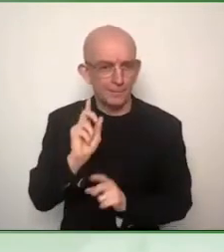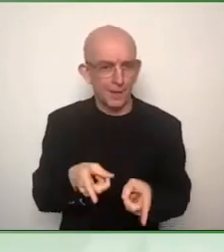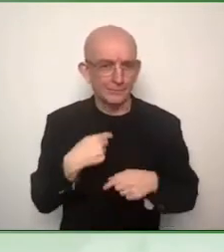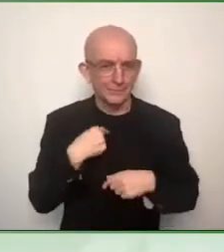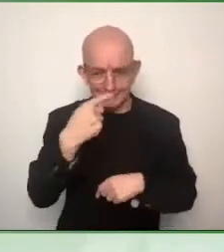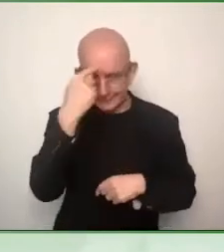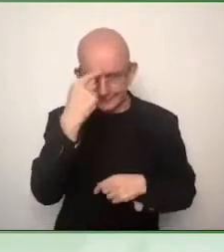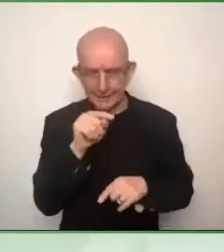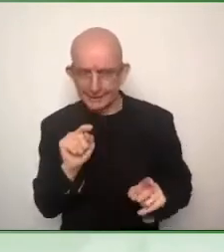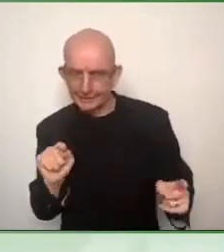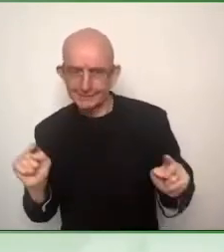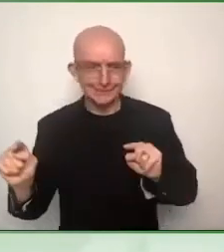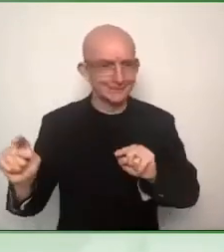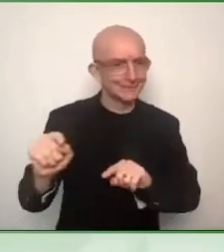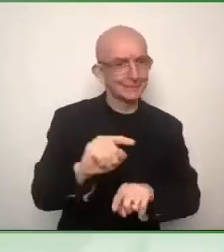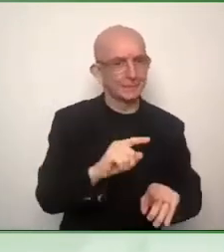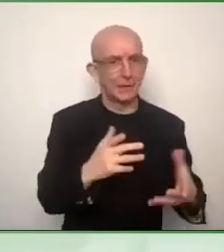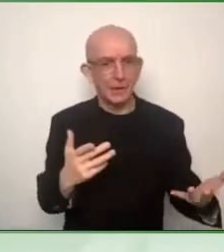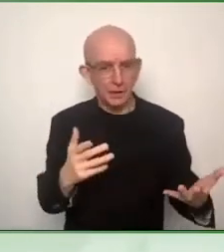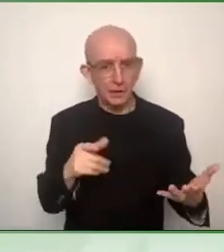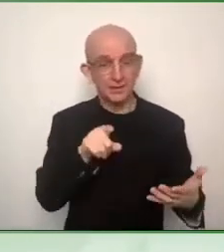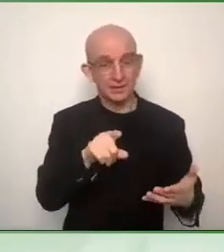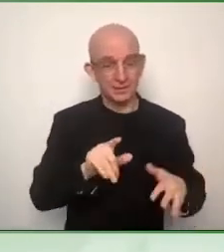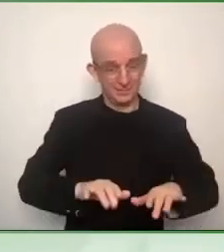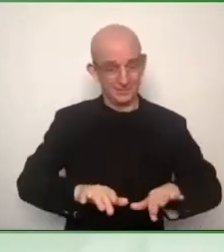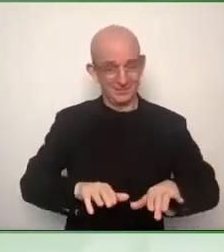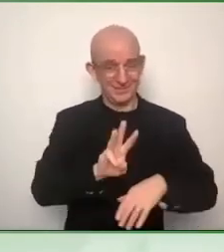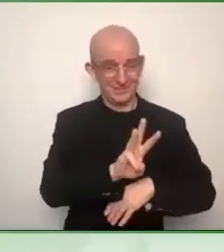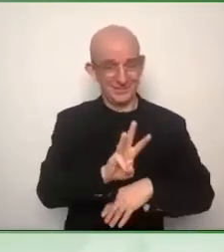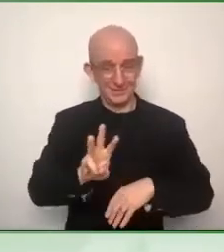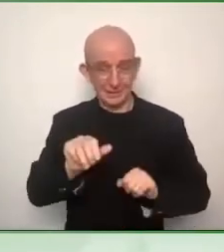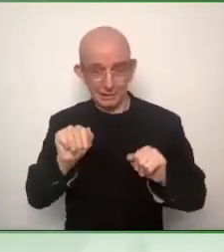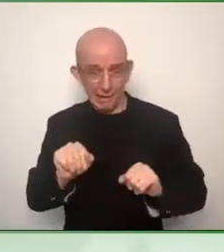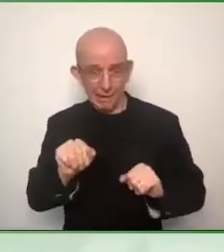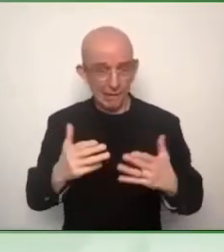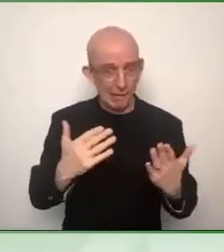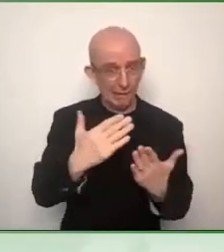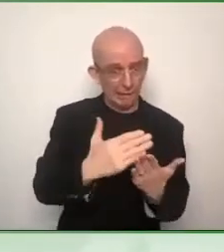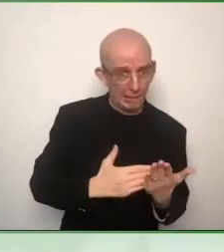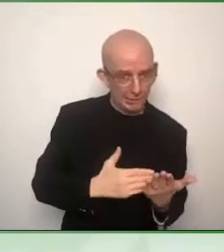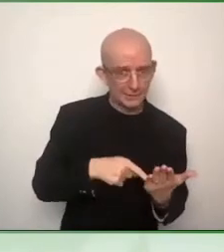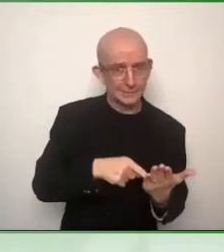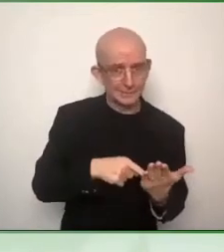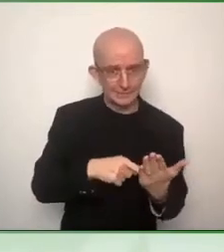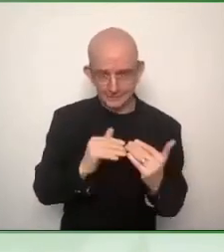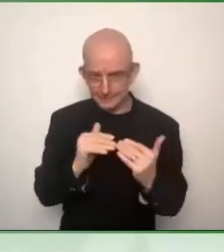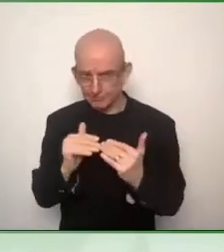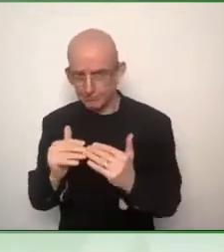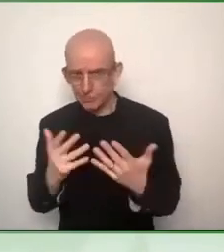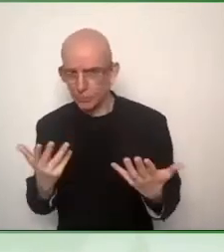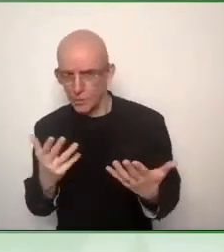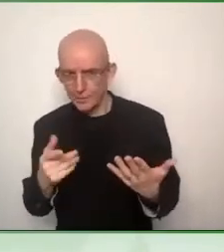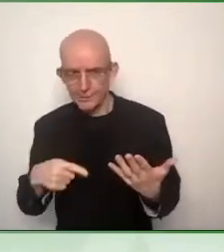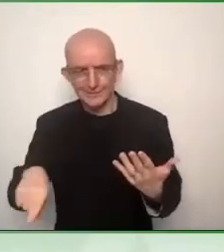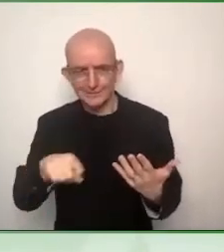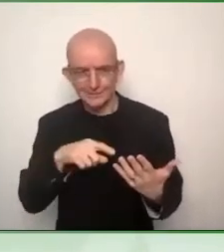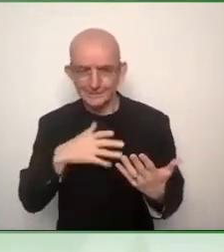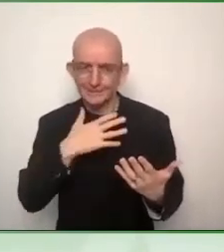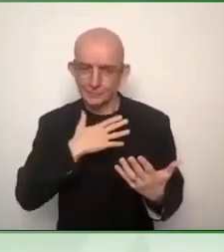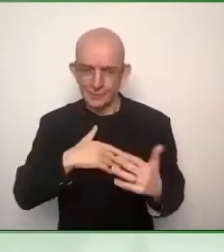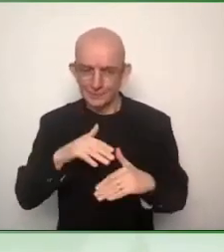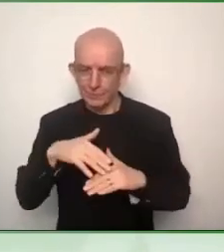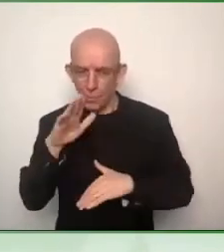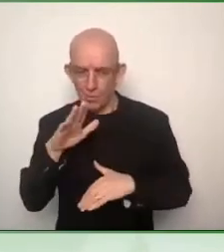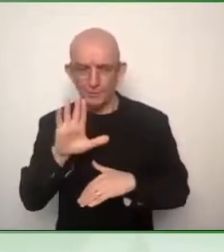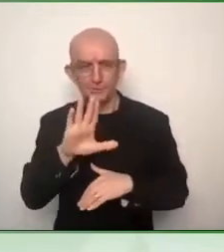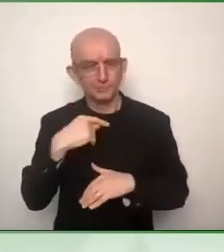had different versions of Web Accessibility standards and kind of harmonizing that, but not only just internally in Europe, but